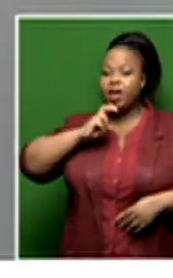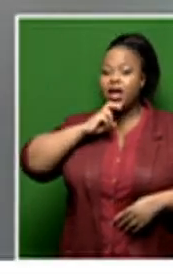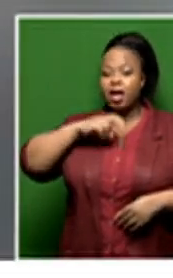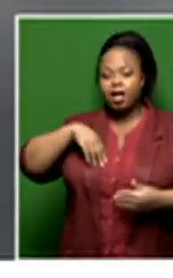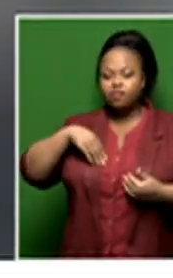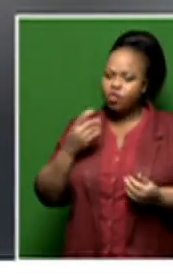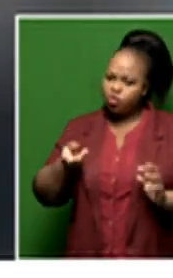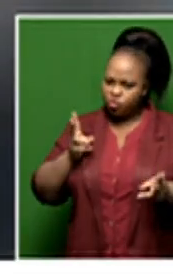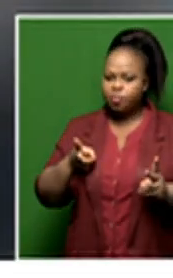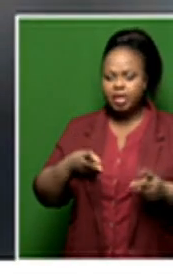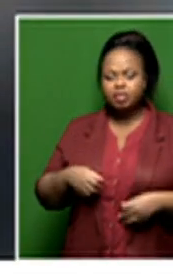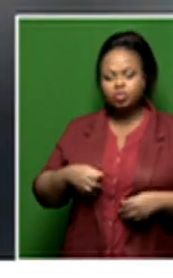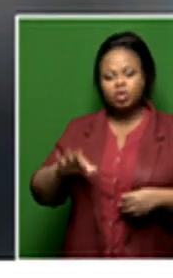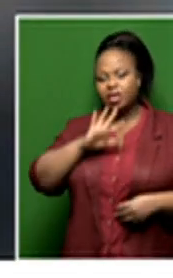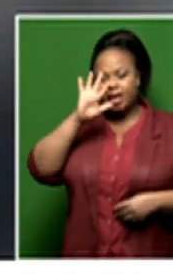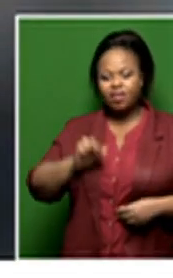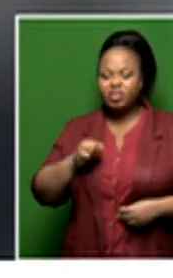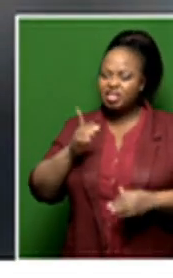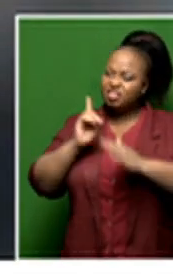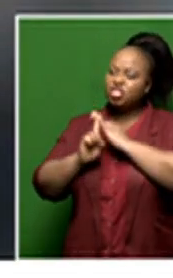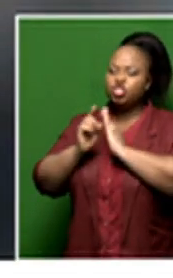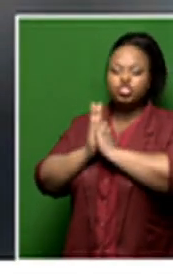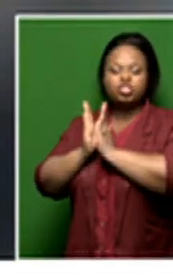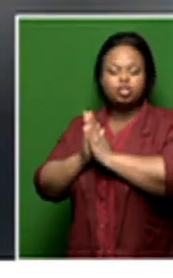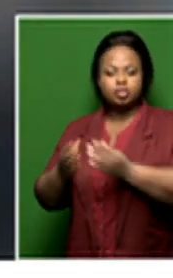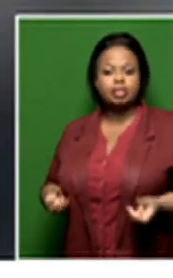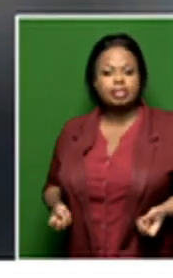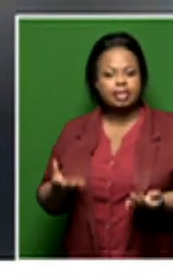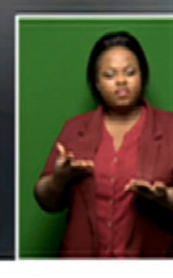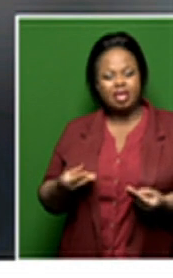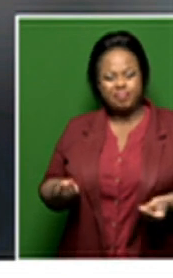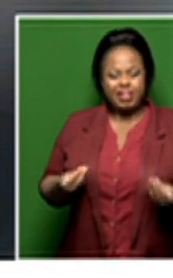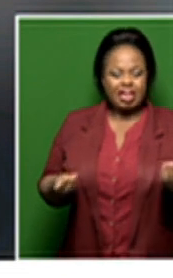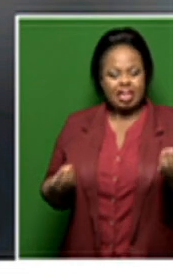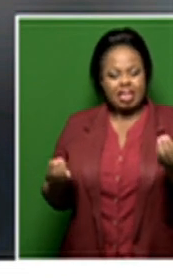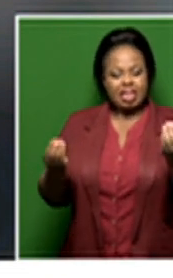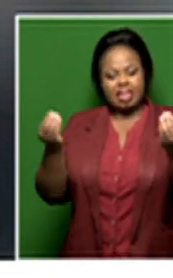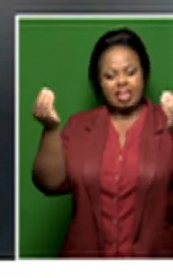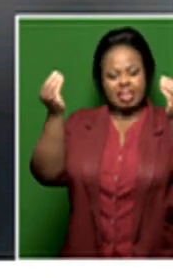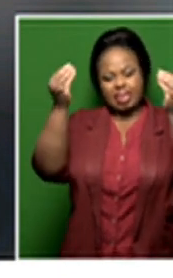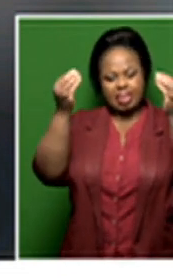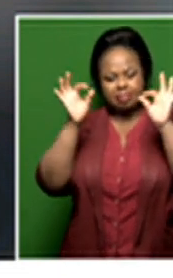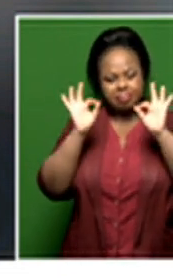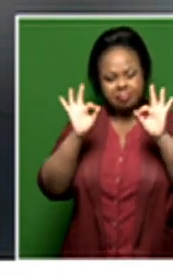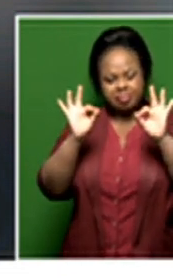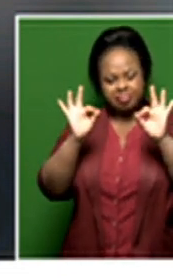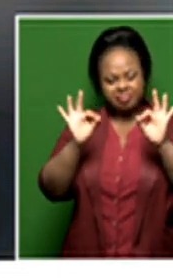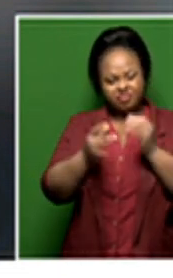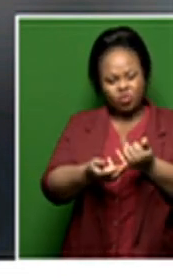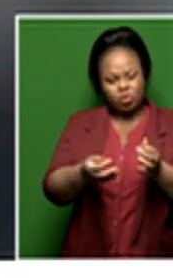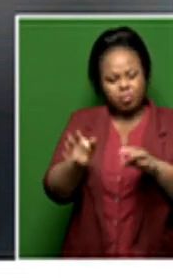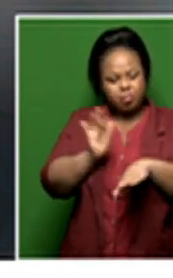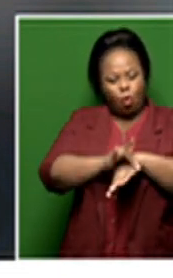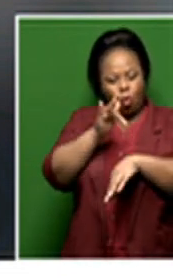ordinary African choruses that we sing in churches. He gave them a superior artistic,